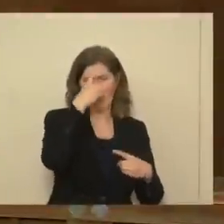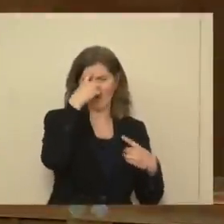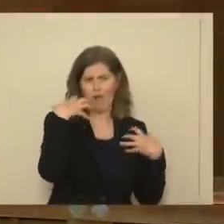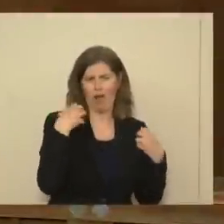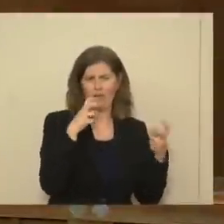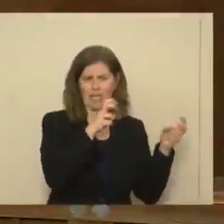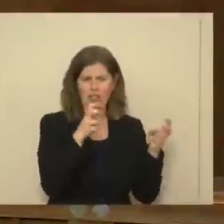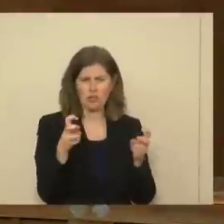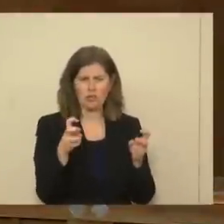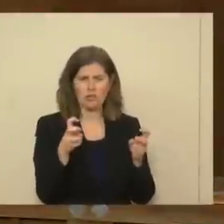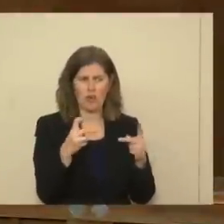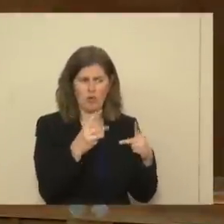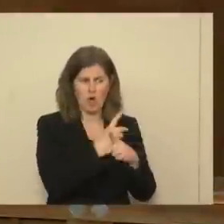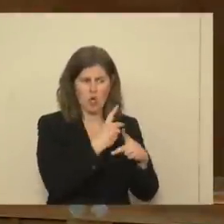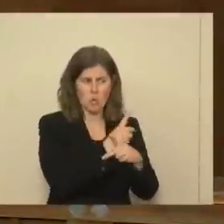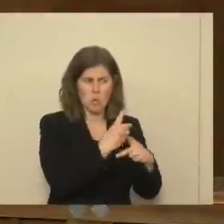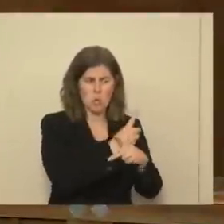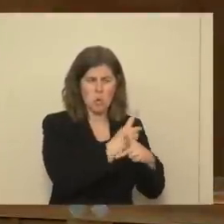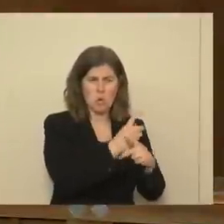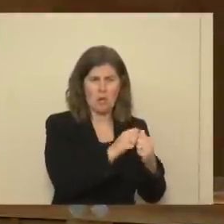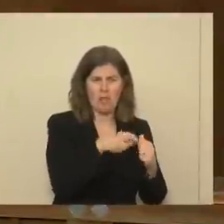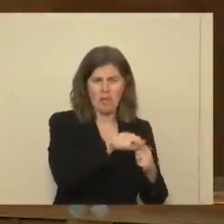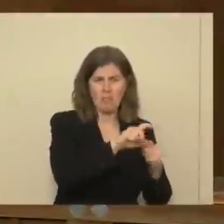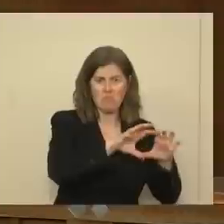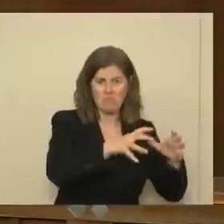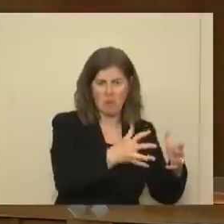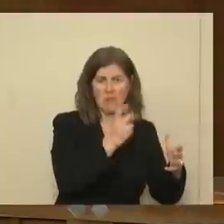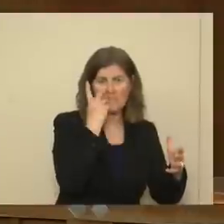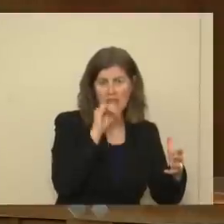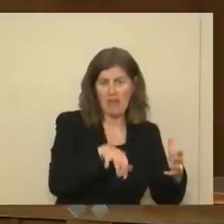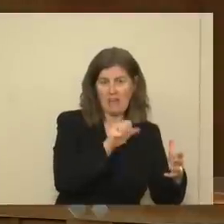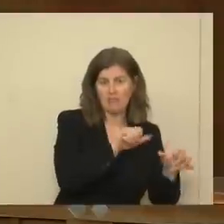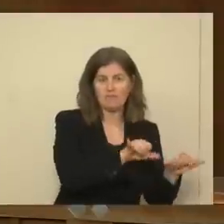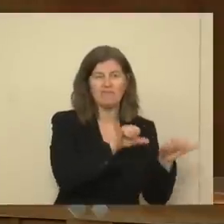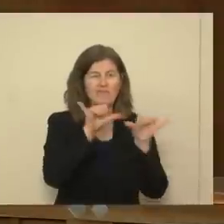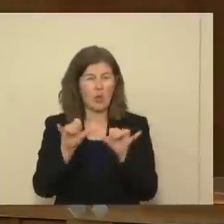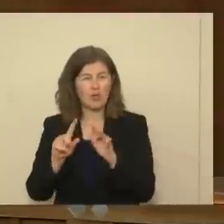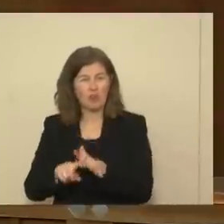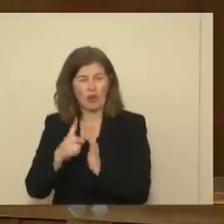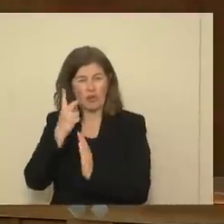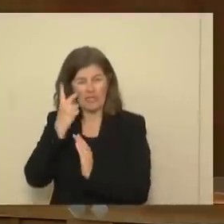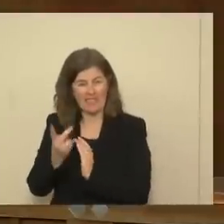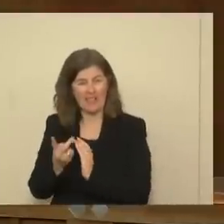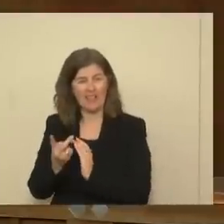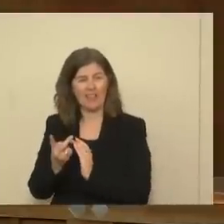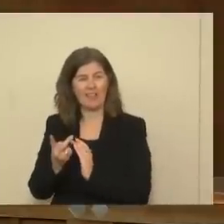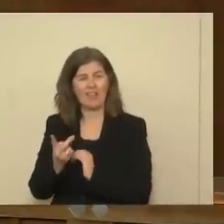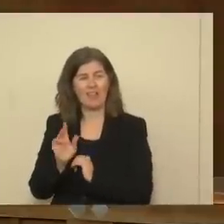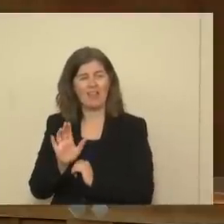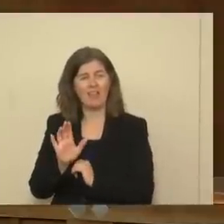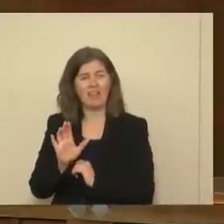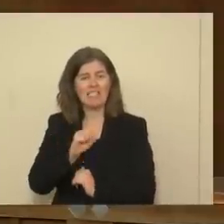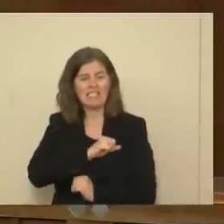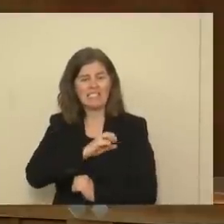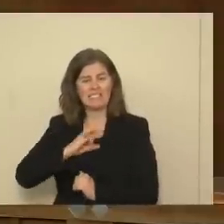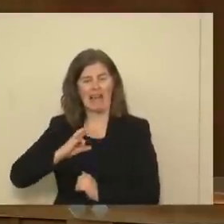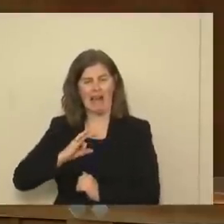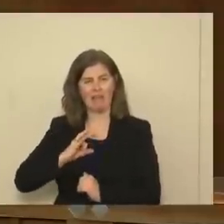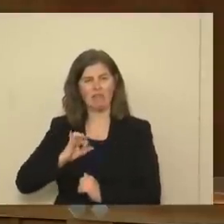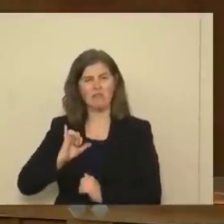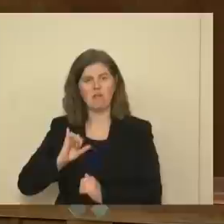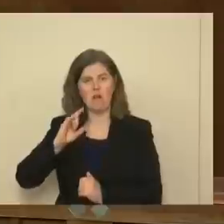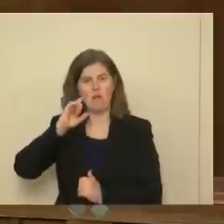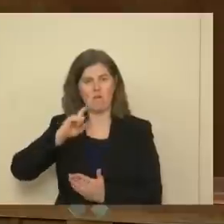that are exacerbated in long-term care settings. Just like we've said, we're starting to see that staff are reporting